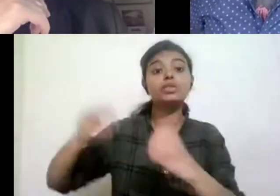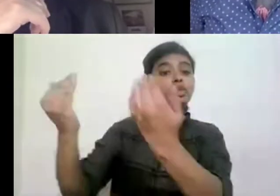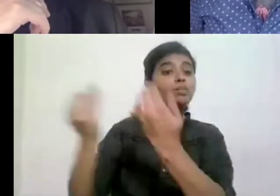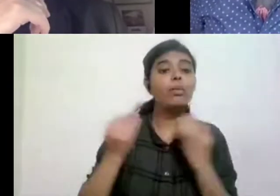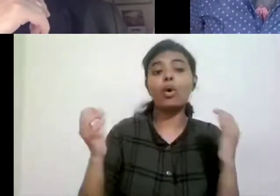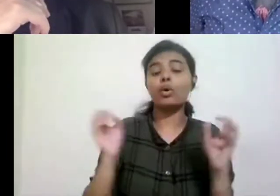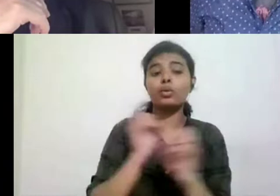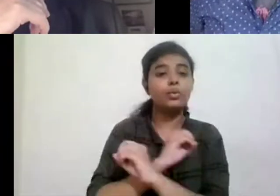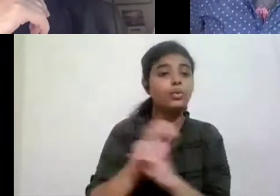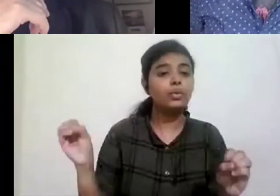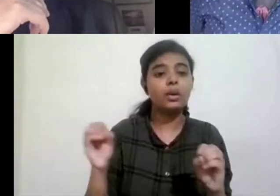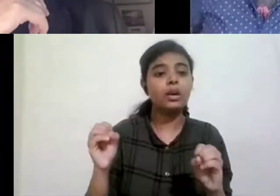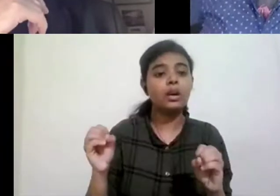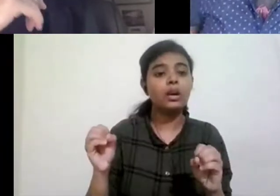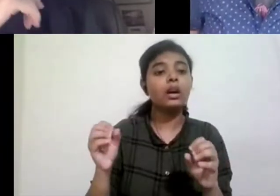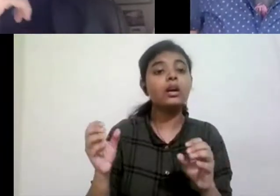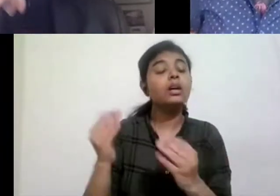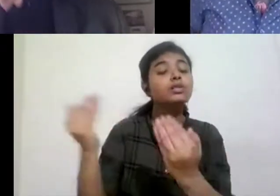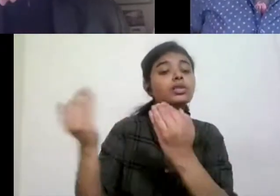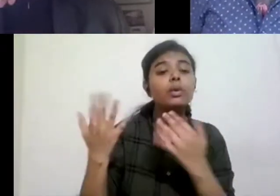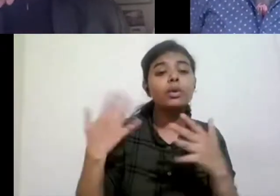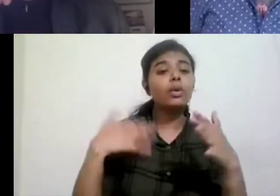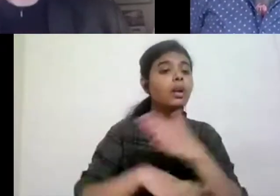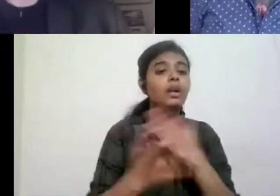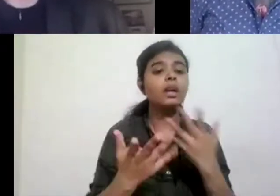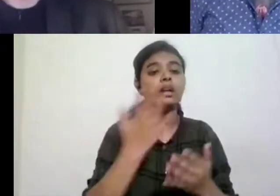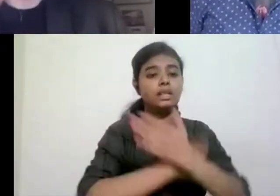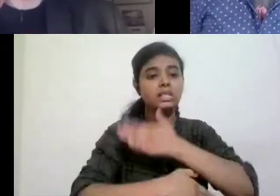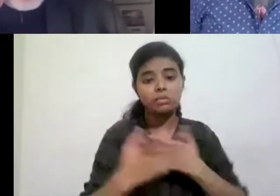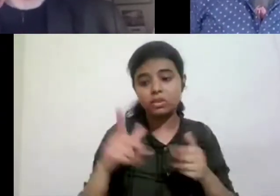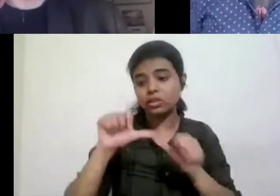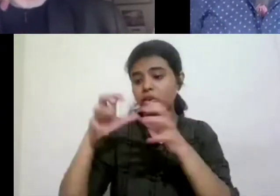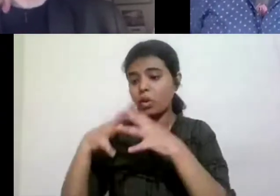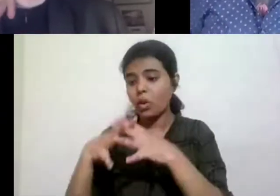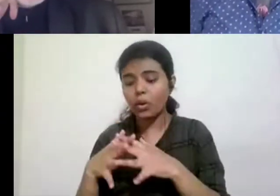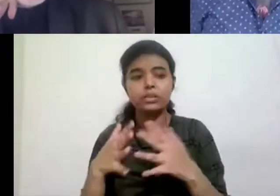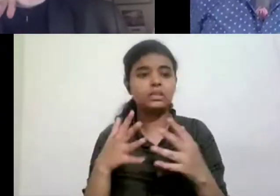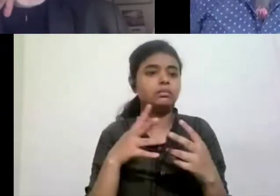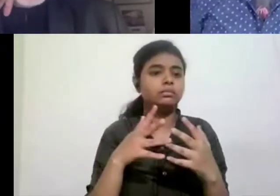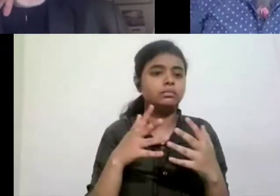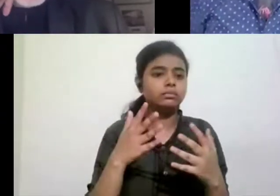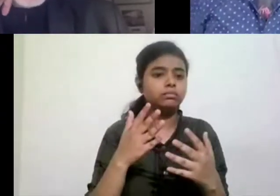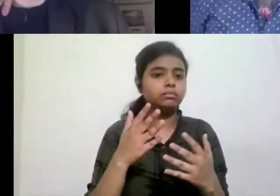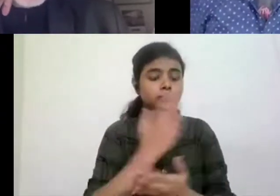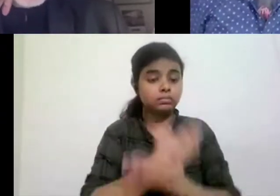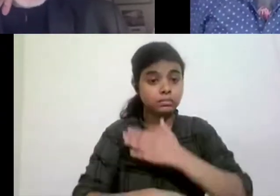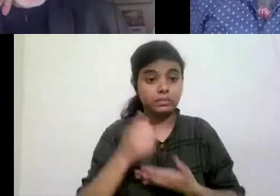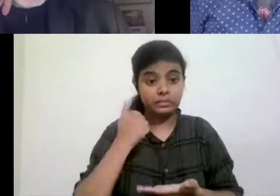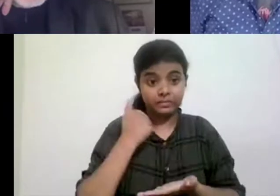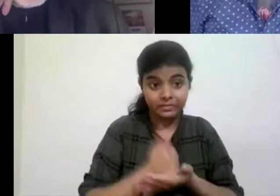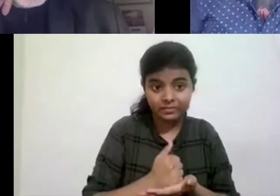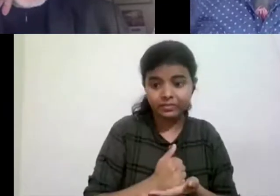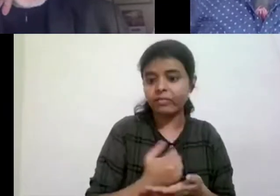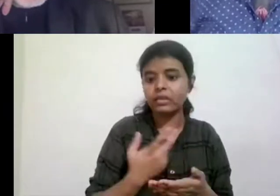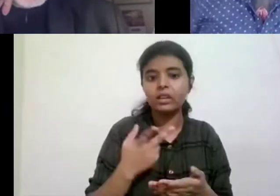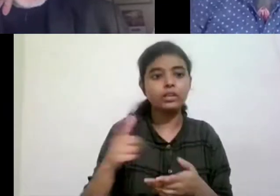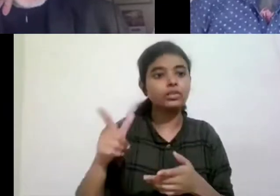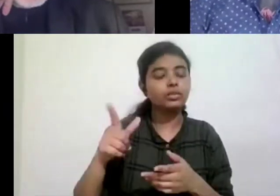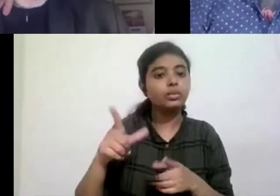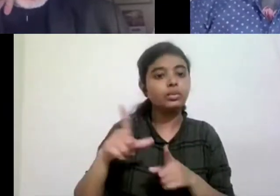disability laws the way or disability rights the way they should do.